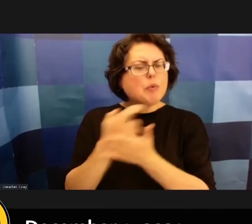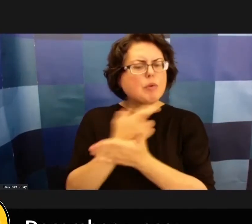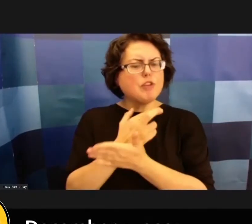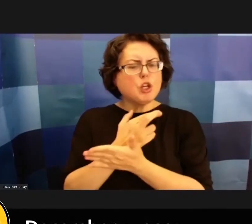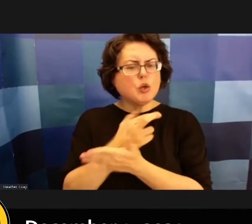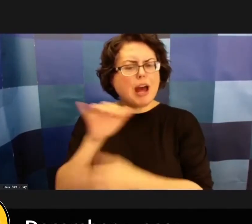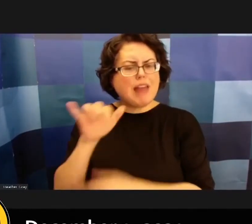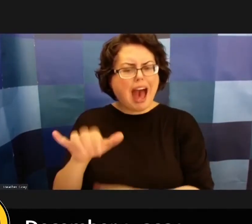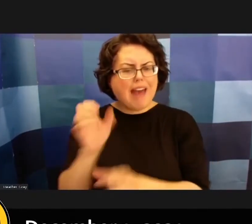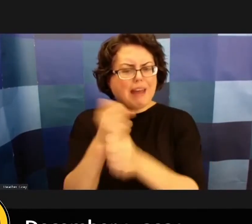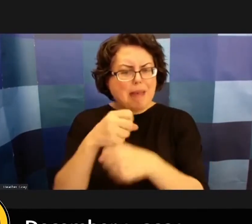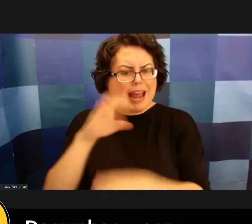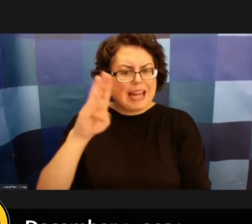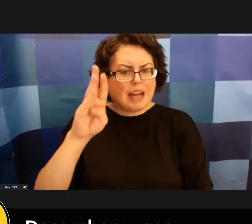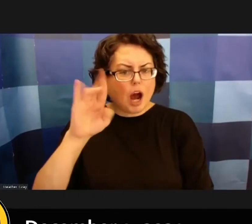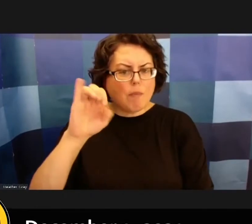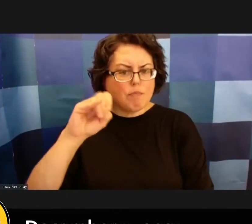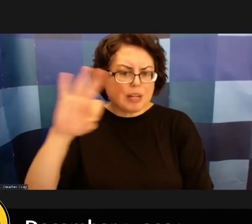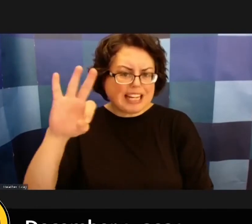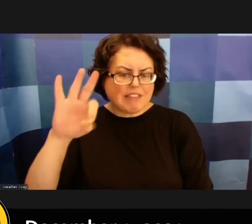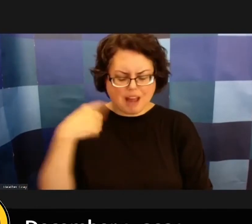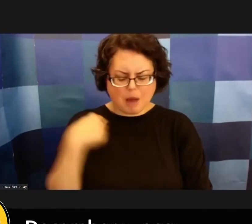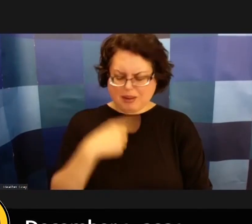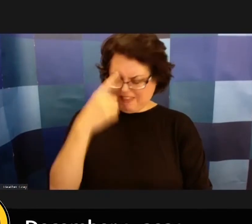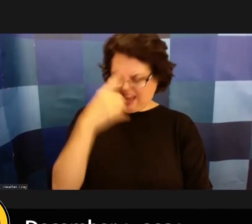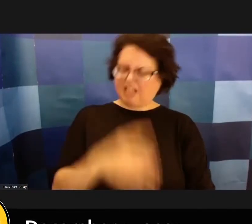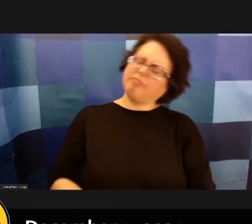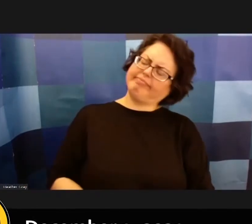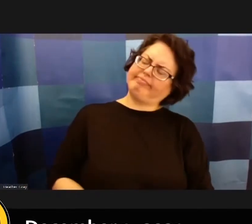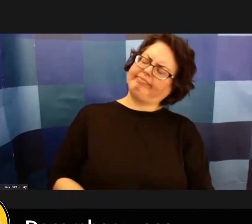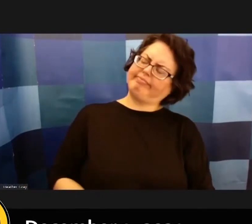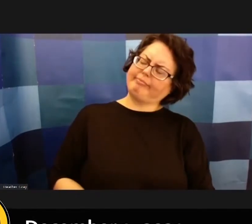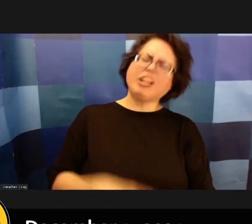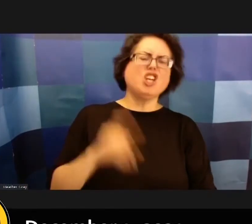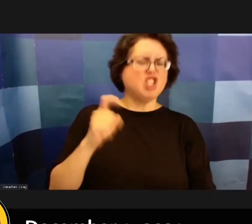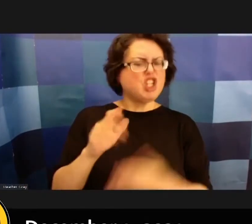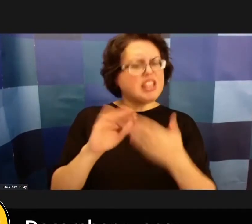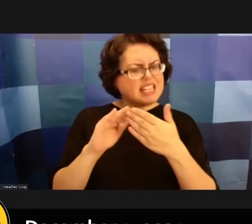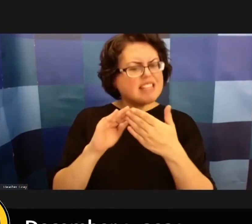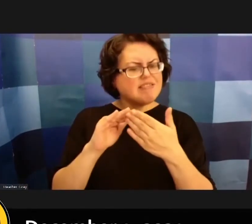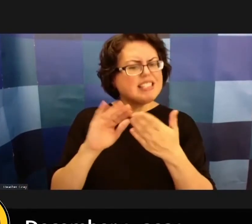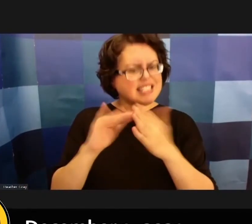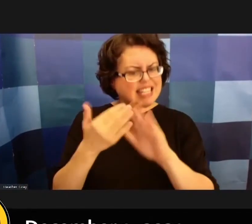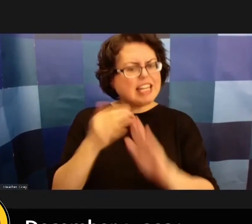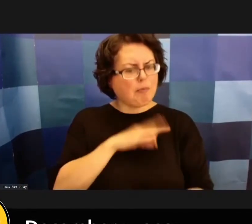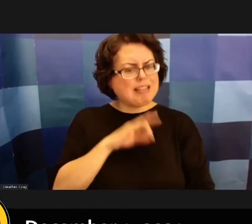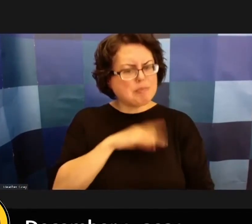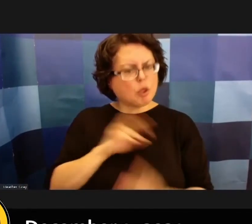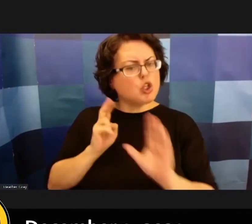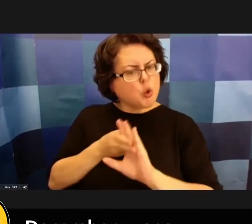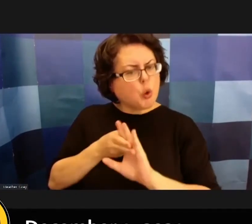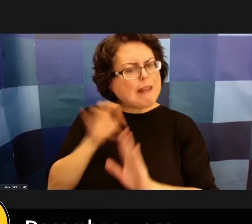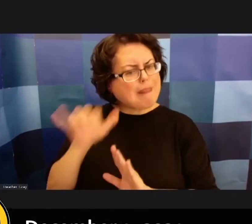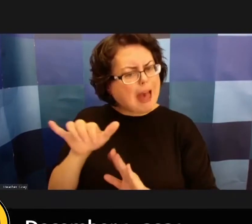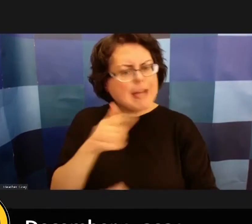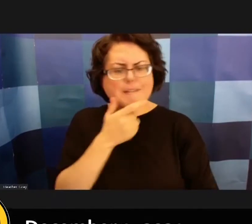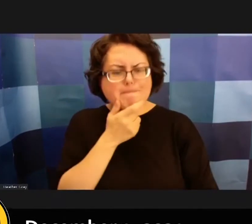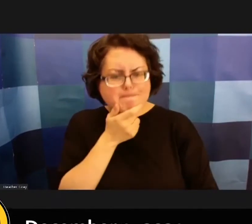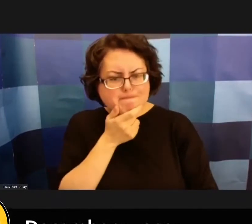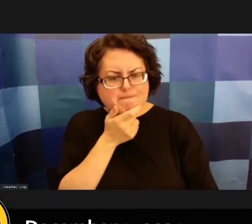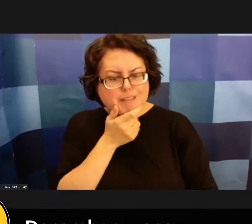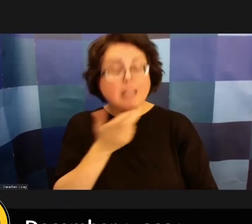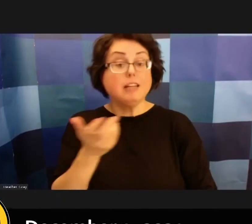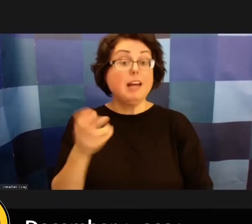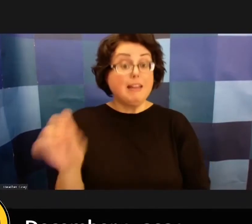decide if that's something that the city um may want to join um and there are other you know